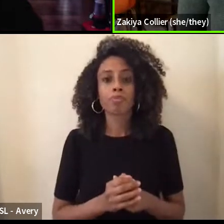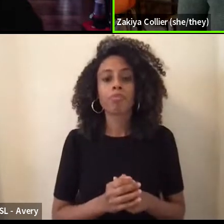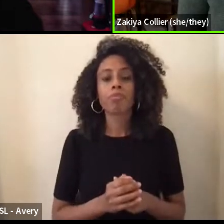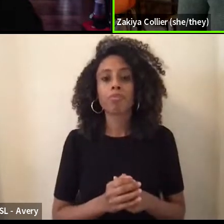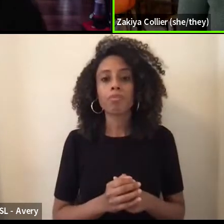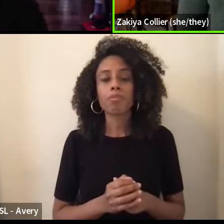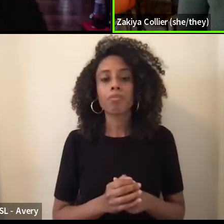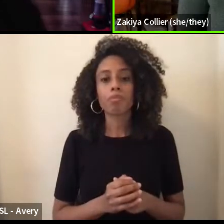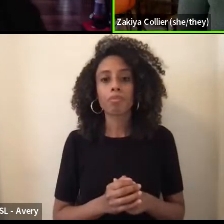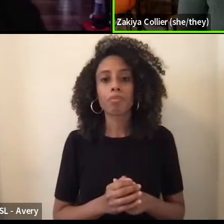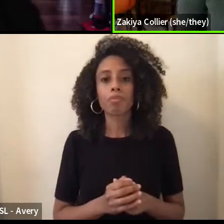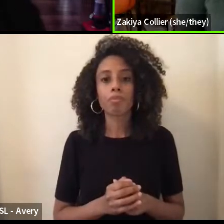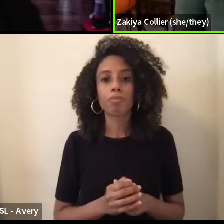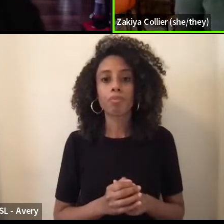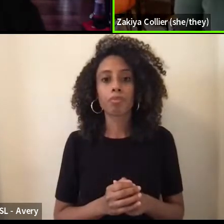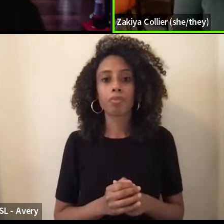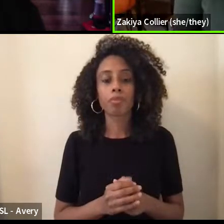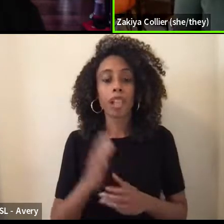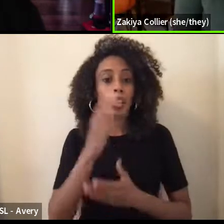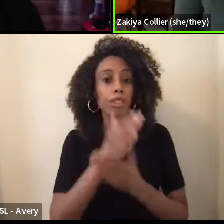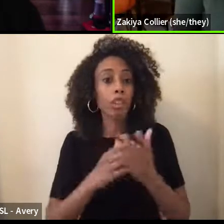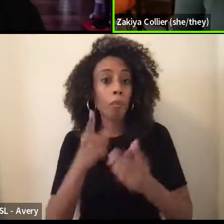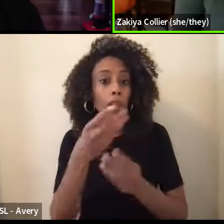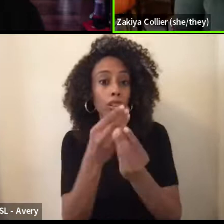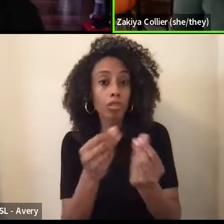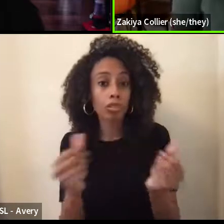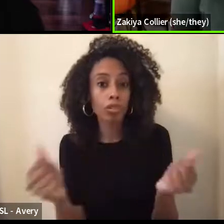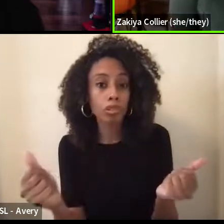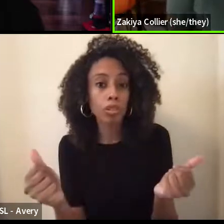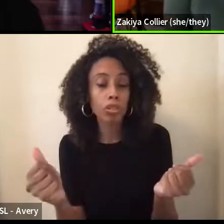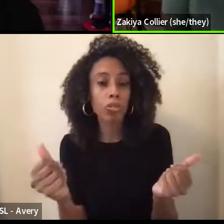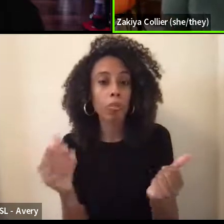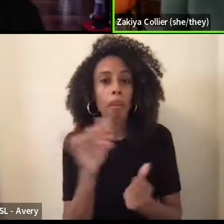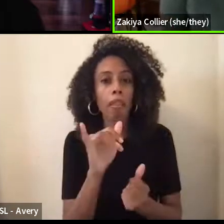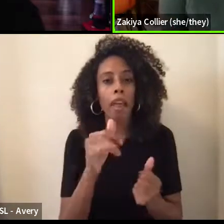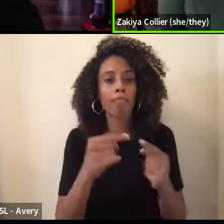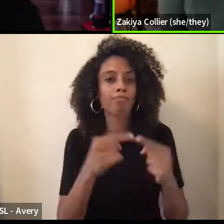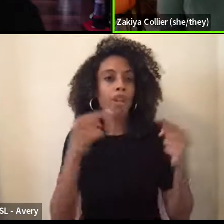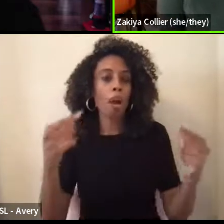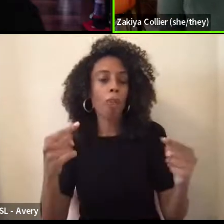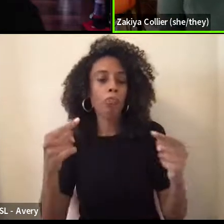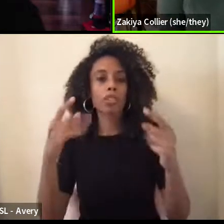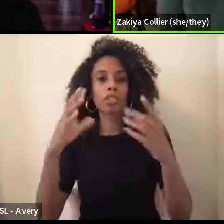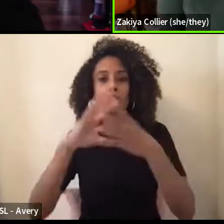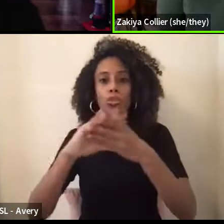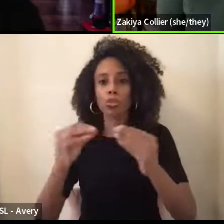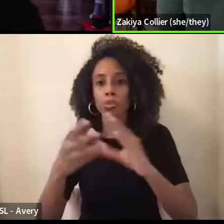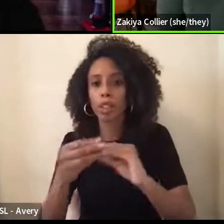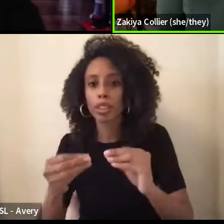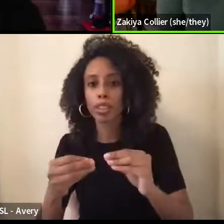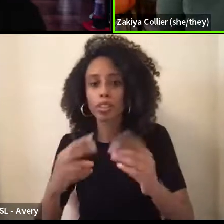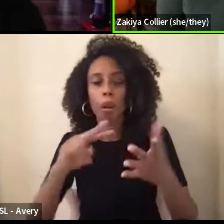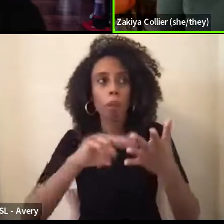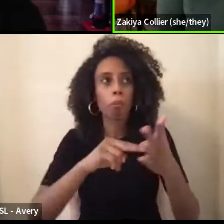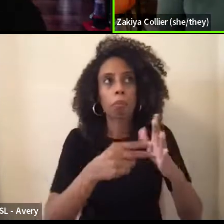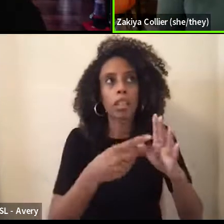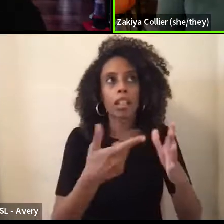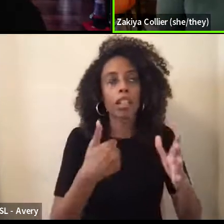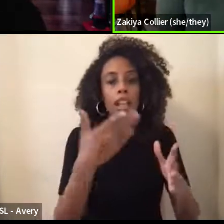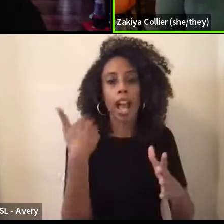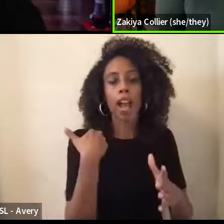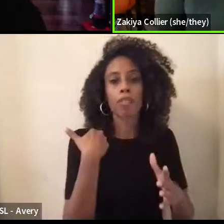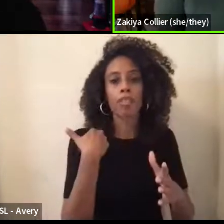because, you know, some of the solutions were like counter stories, for example. So like having a story that